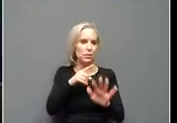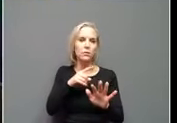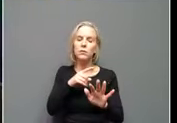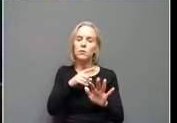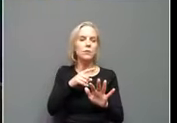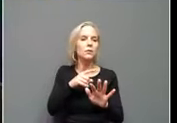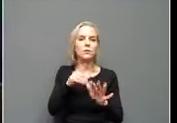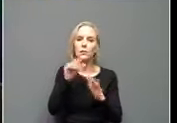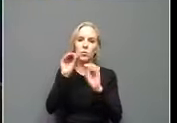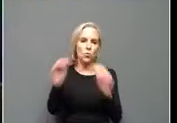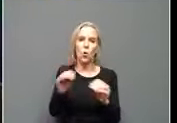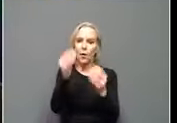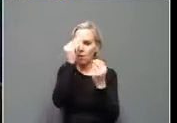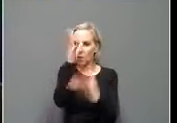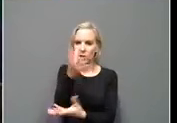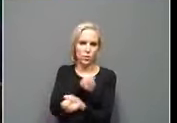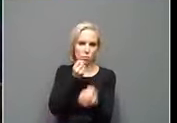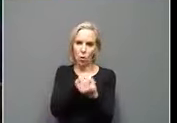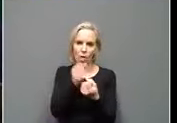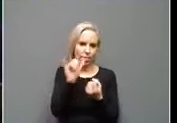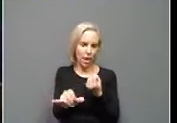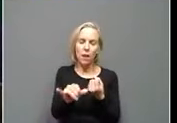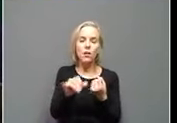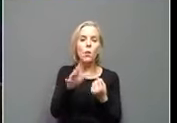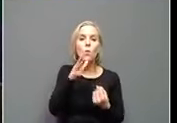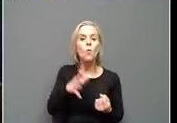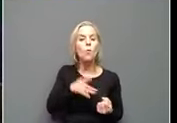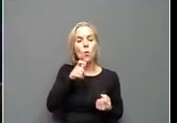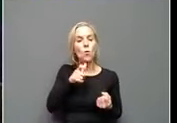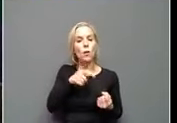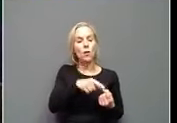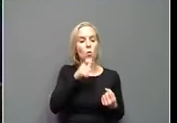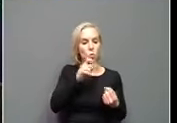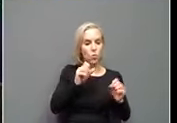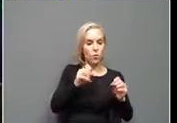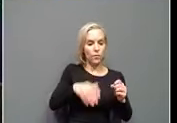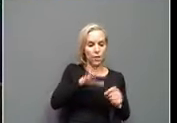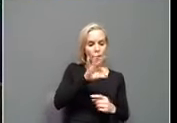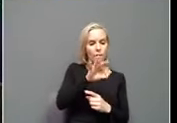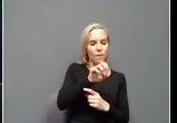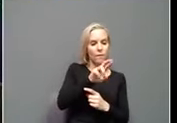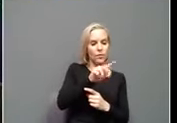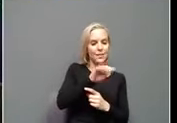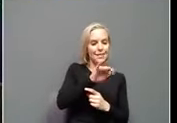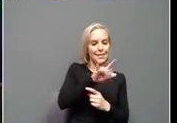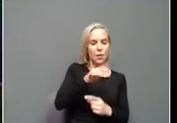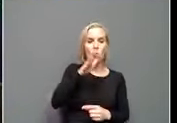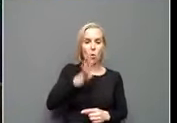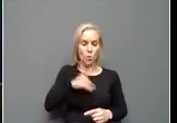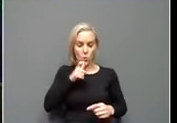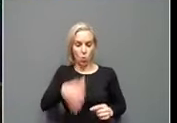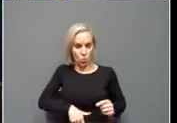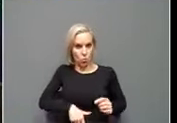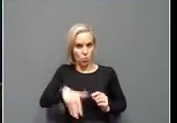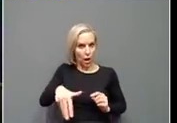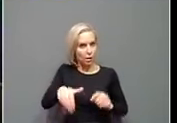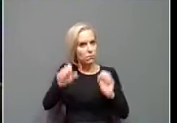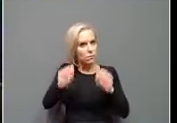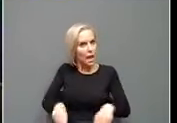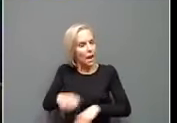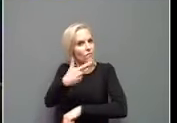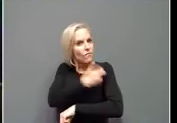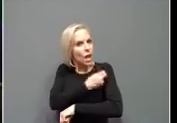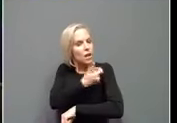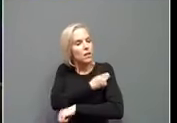to support that. The other thing, women who are pregnant are able to get vaccinated. And in fact, that's recommended as a way to